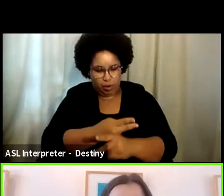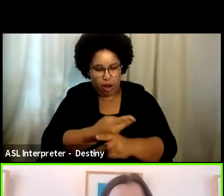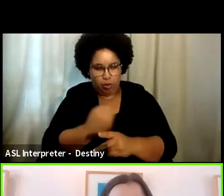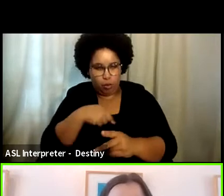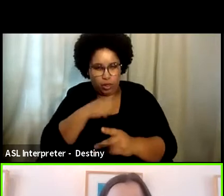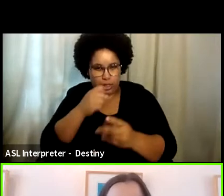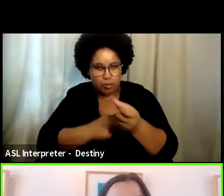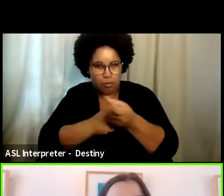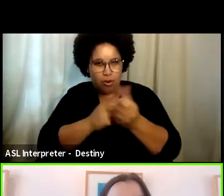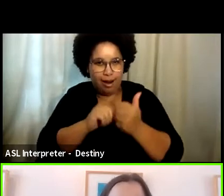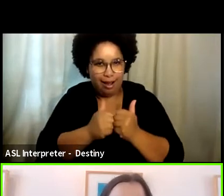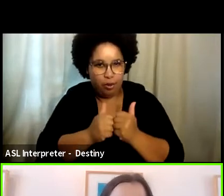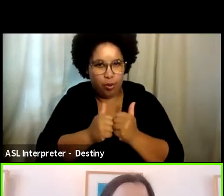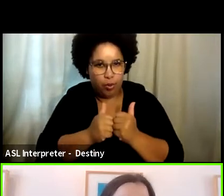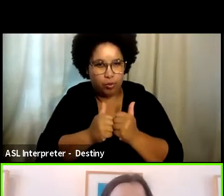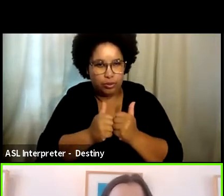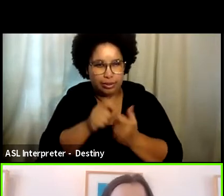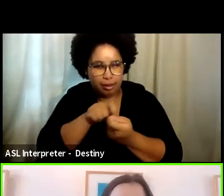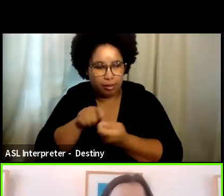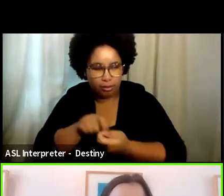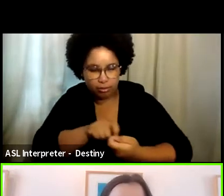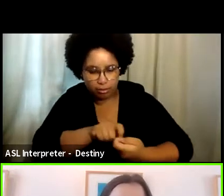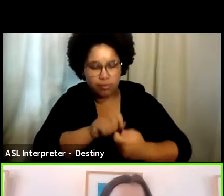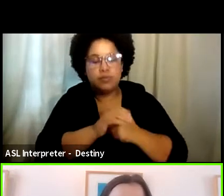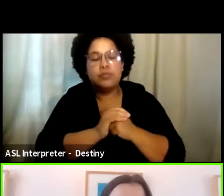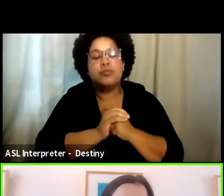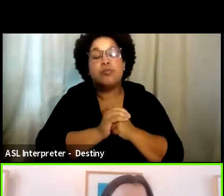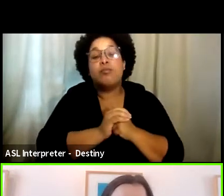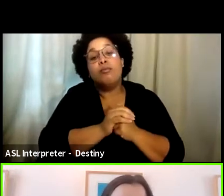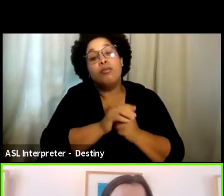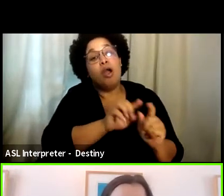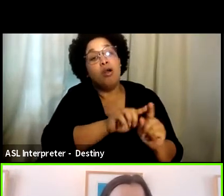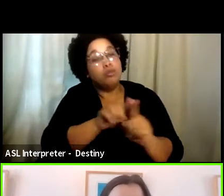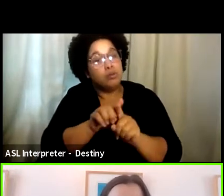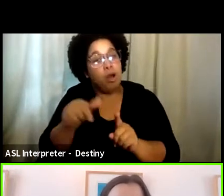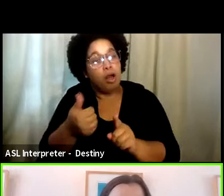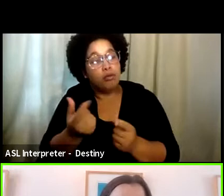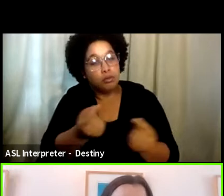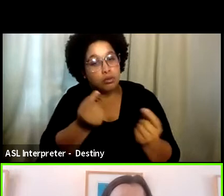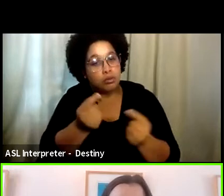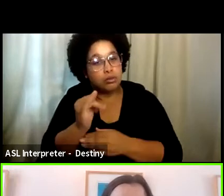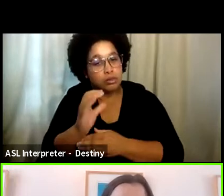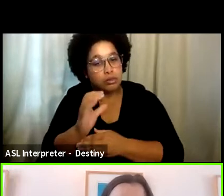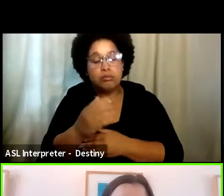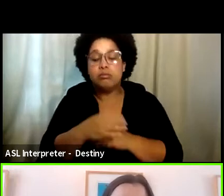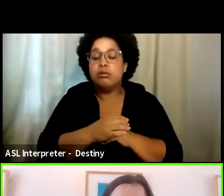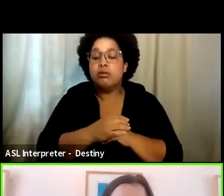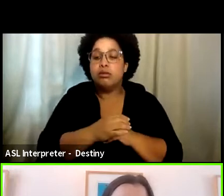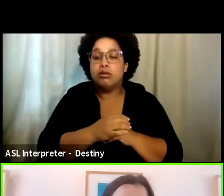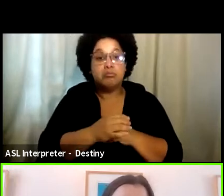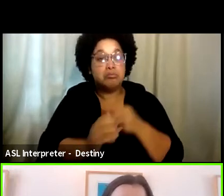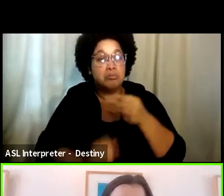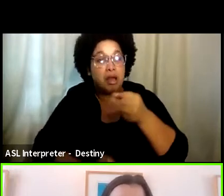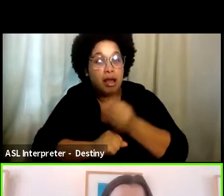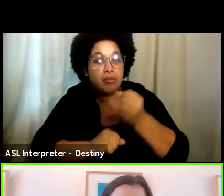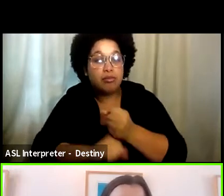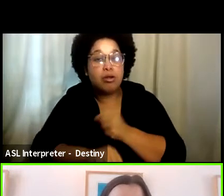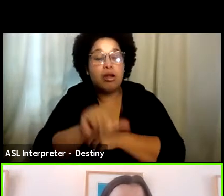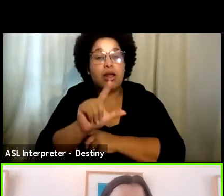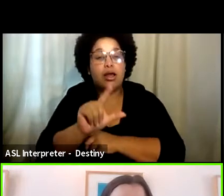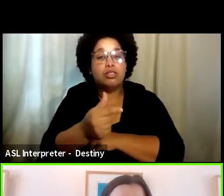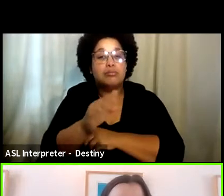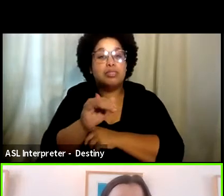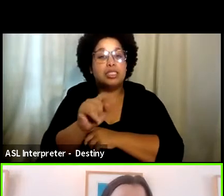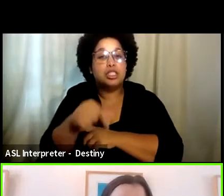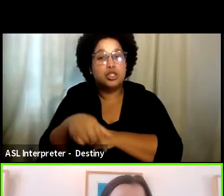we can help support them. There's lots of other ways that intimacy coordinators can help. We can act as advocates for LGBTQIA